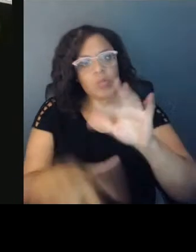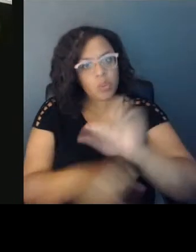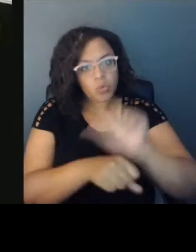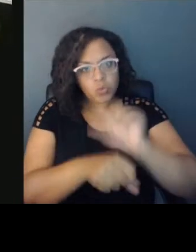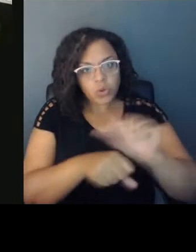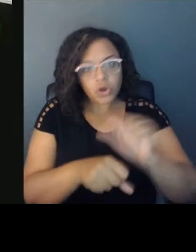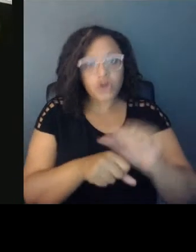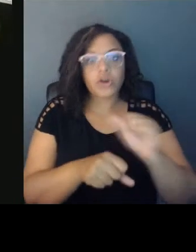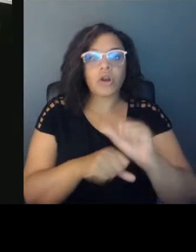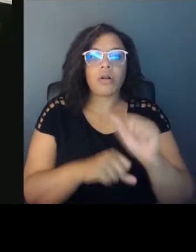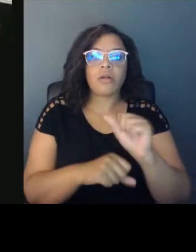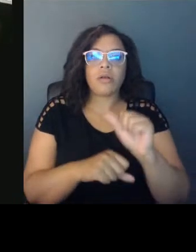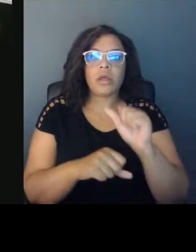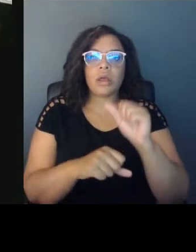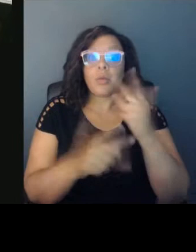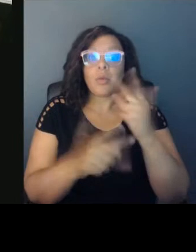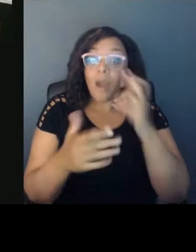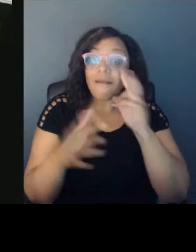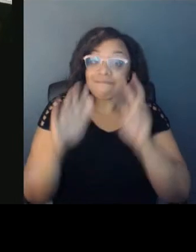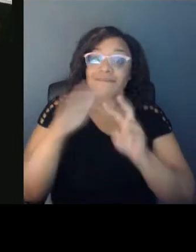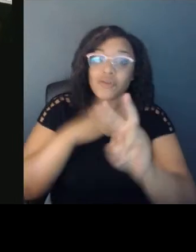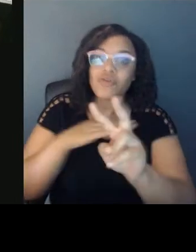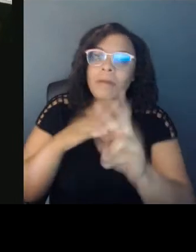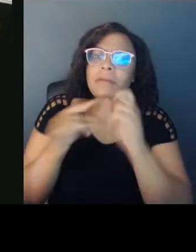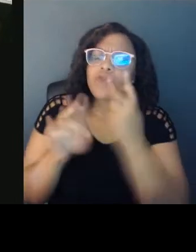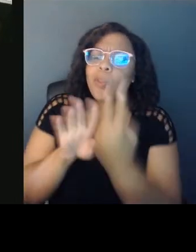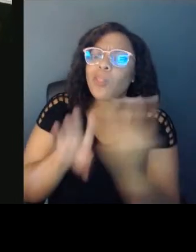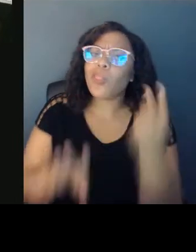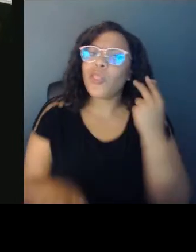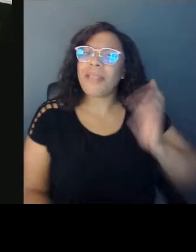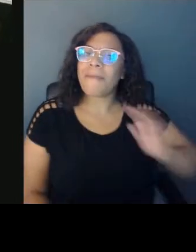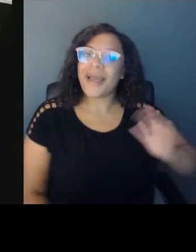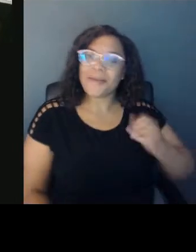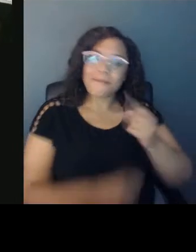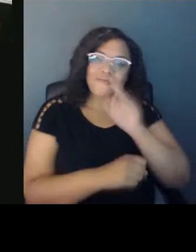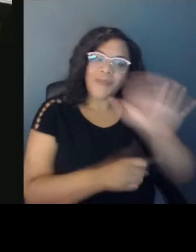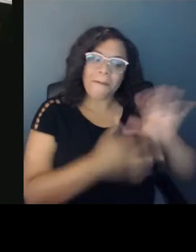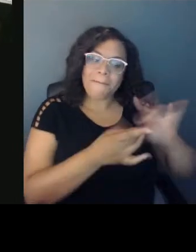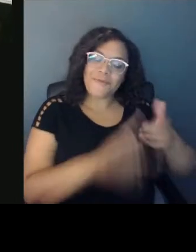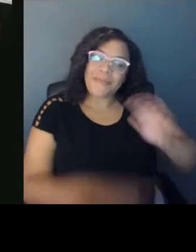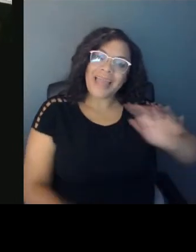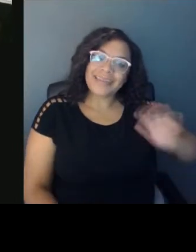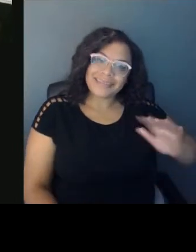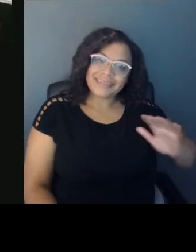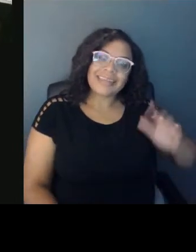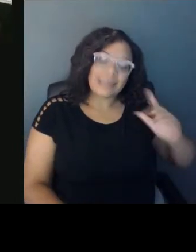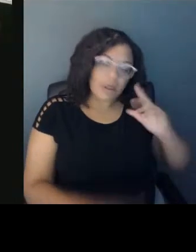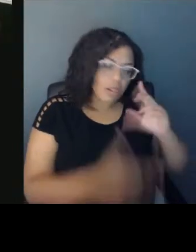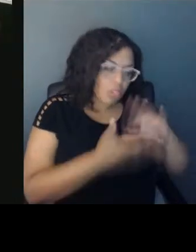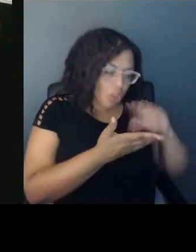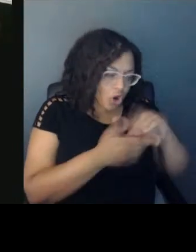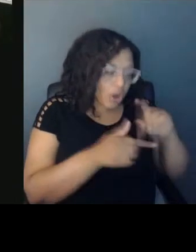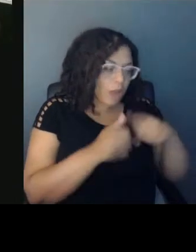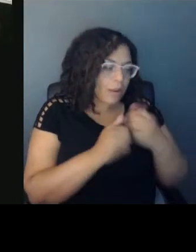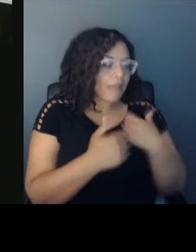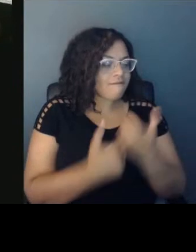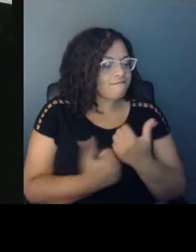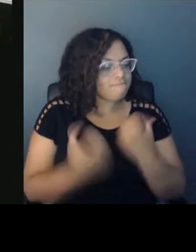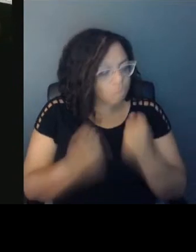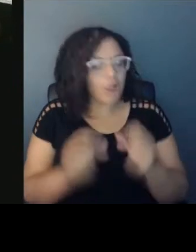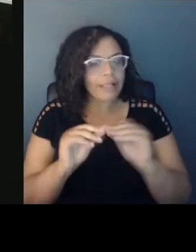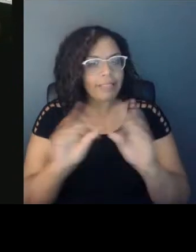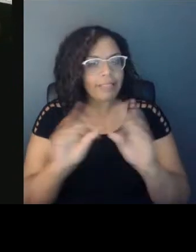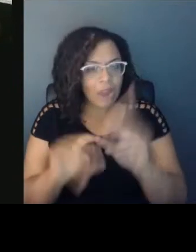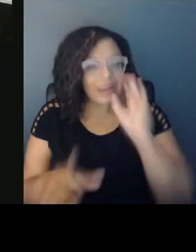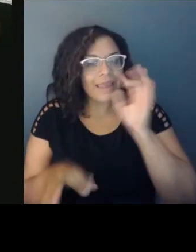retain the messages from them, to understand how we can have better clarity in this time, and to have faith, and use